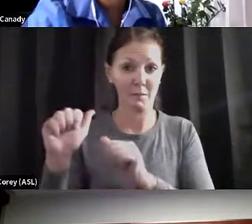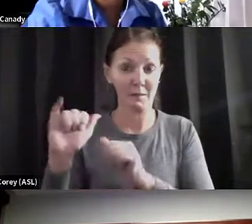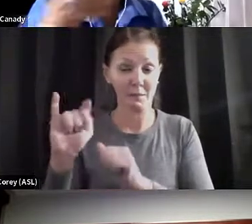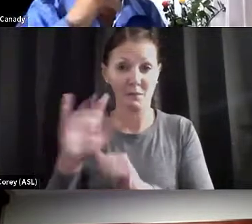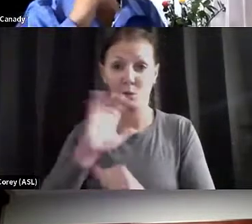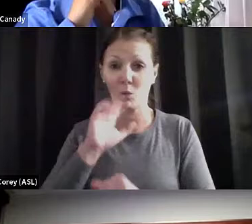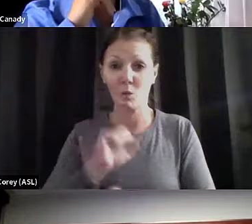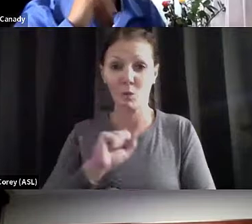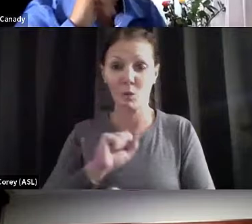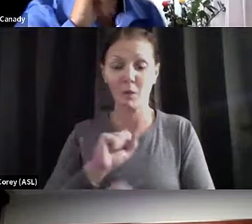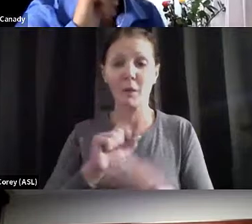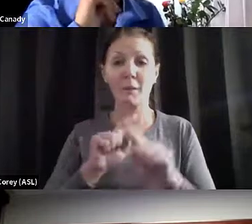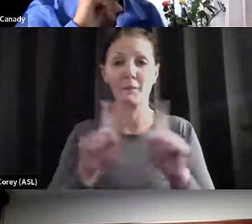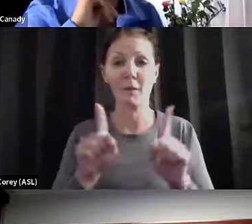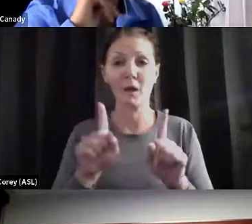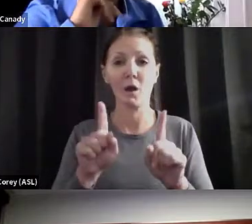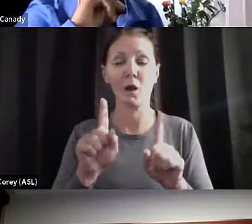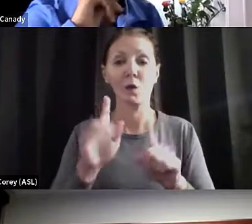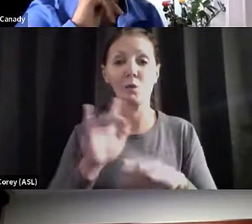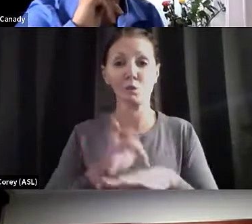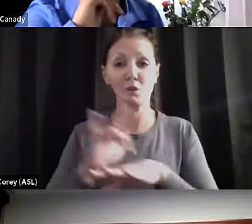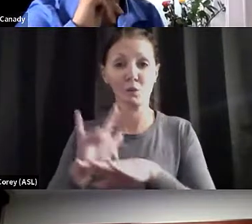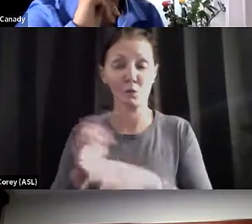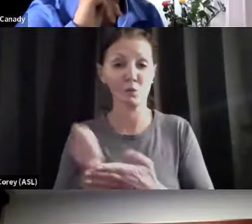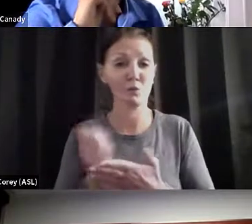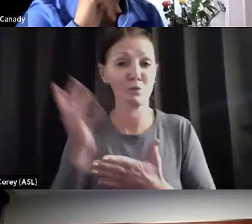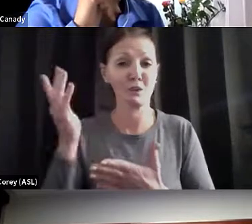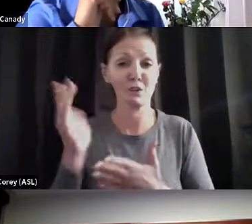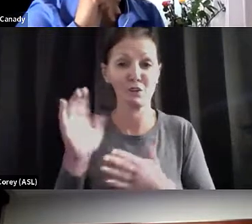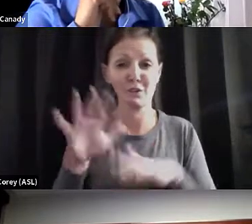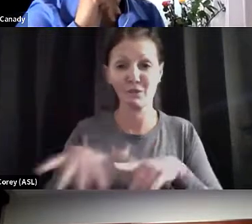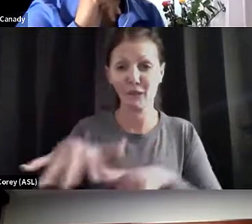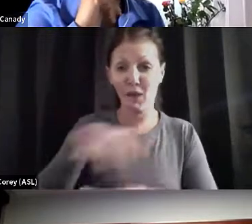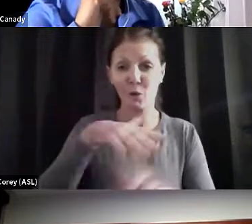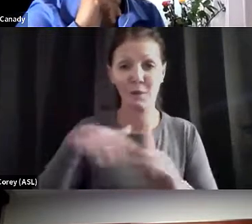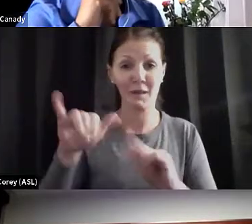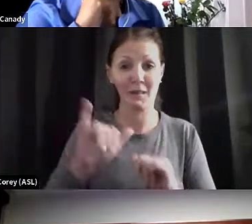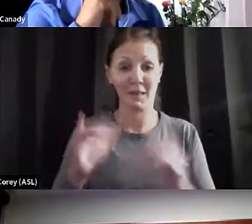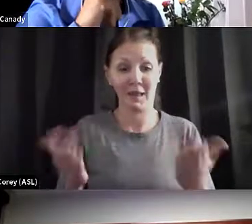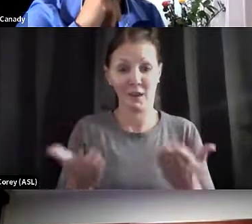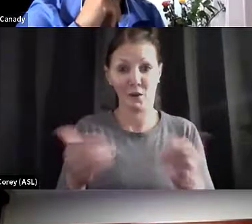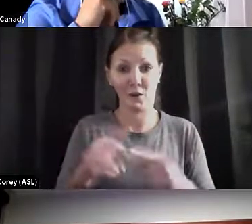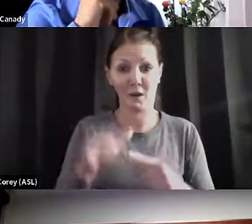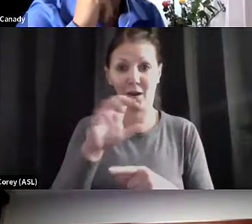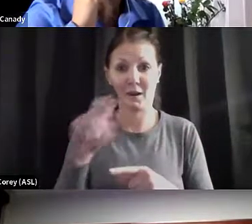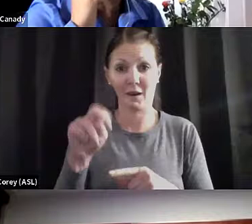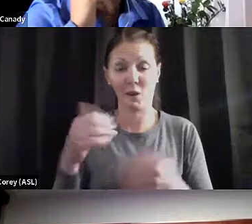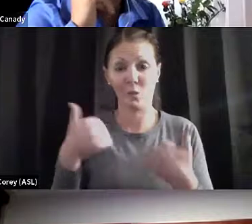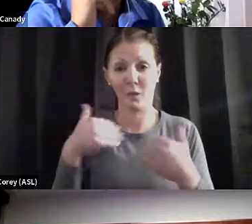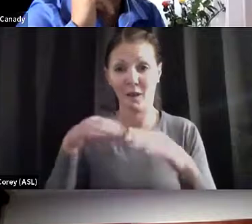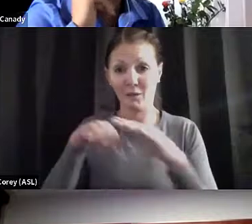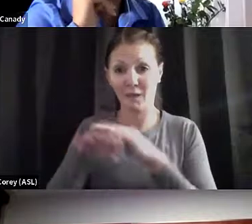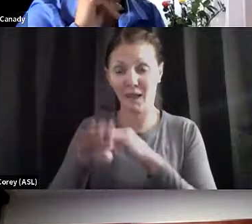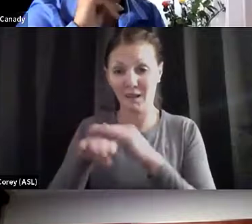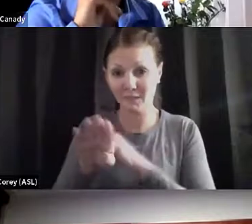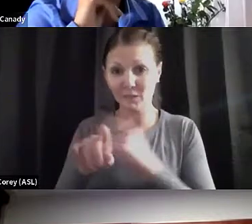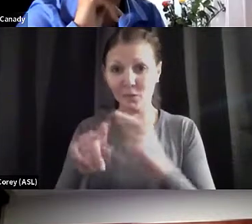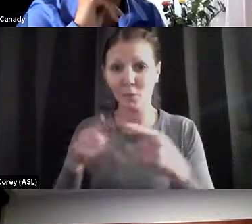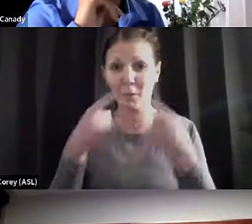But in a resource-rich environment like we have here in Connecticut, where we do have access to masks and masking,